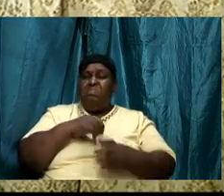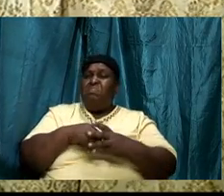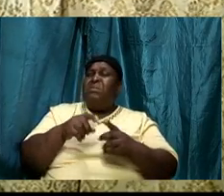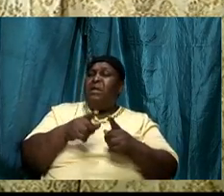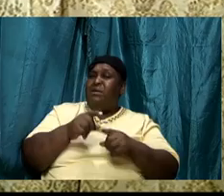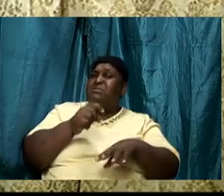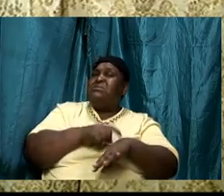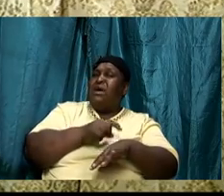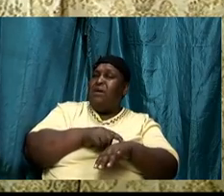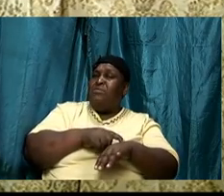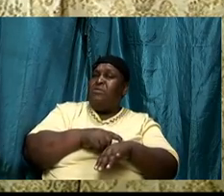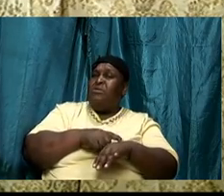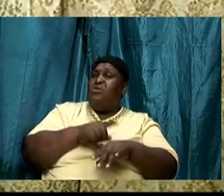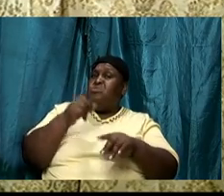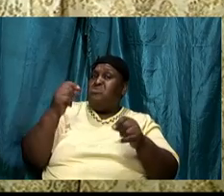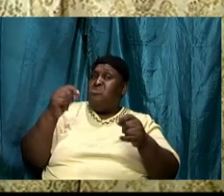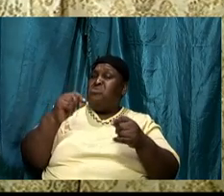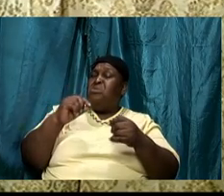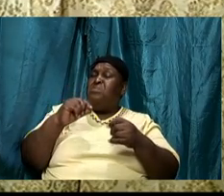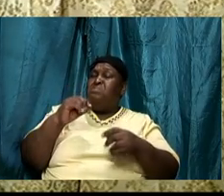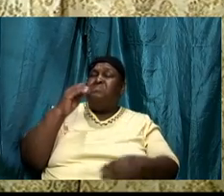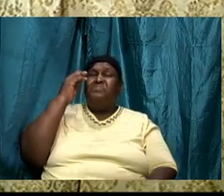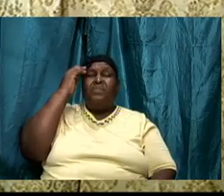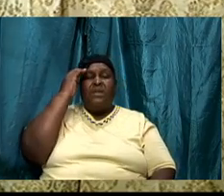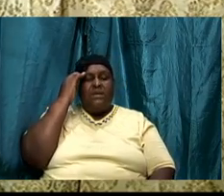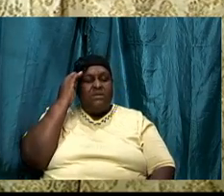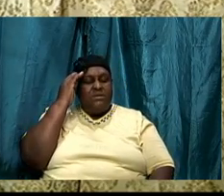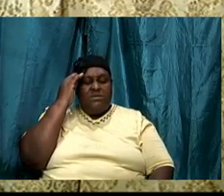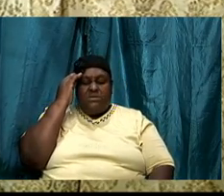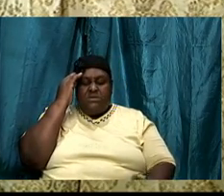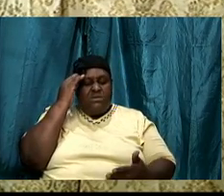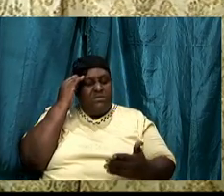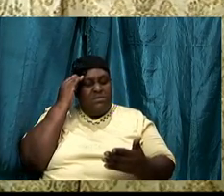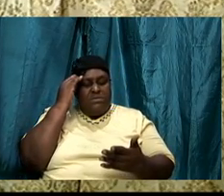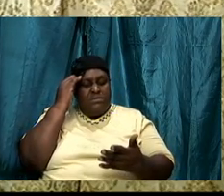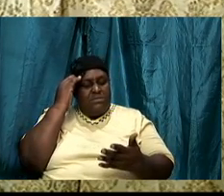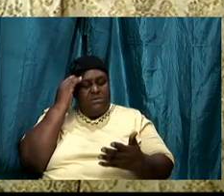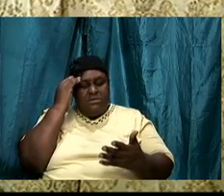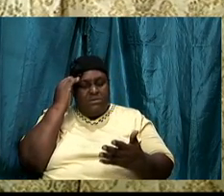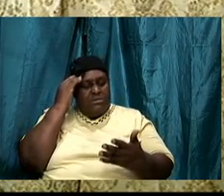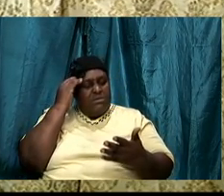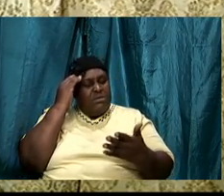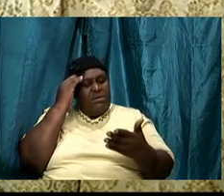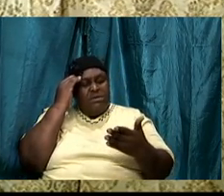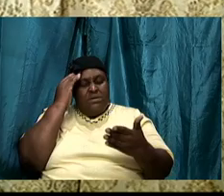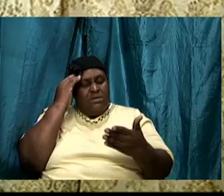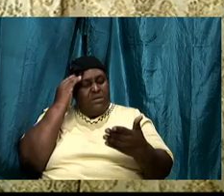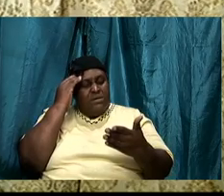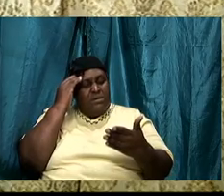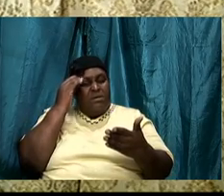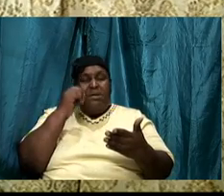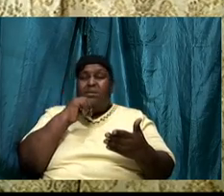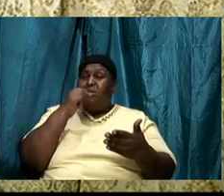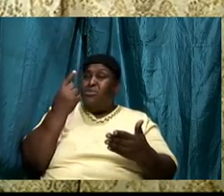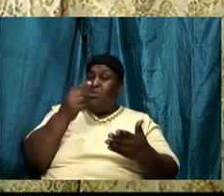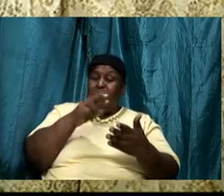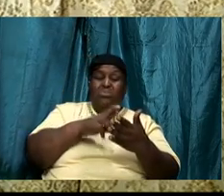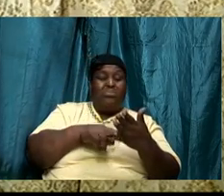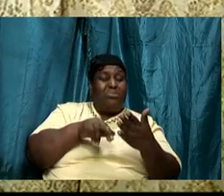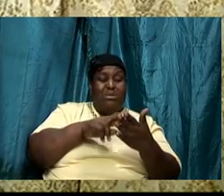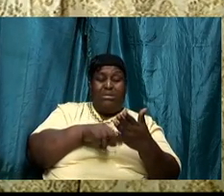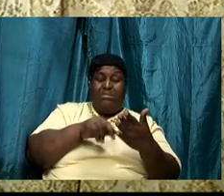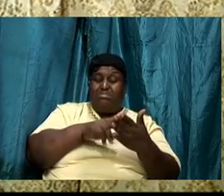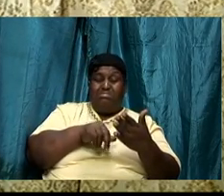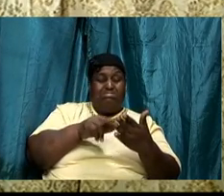words and I'm going to share with us what meditating is all about so that we can not only read but after a while we start to